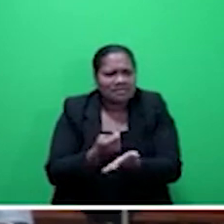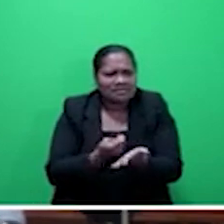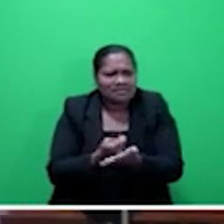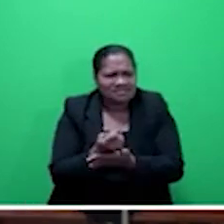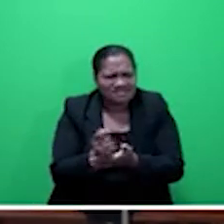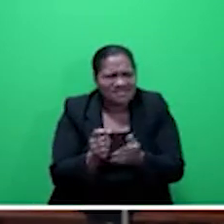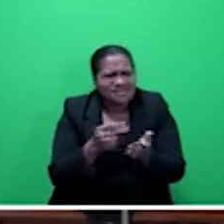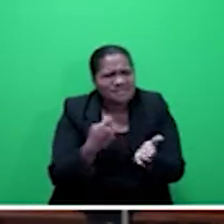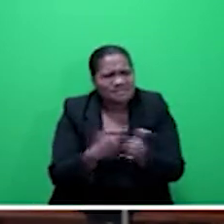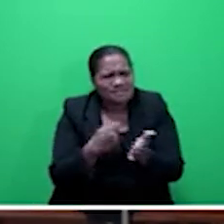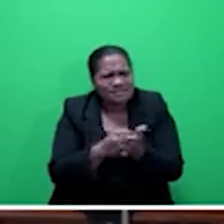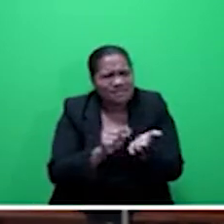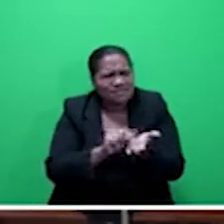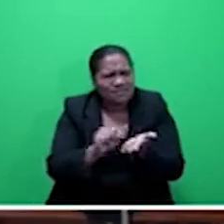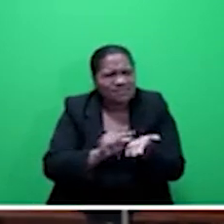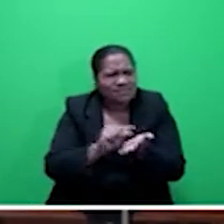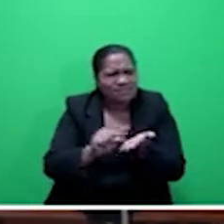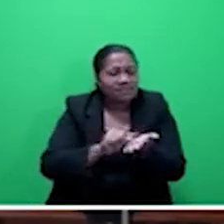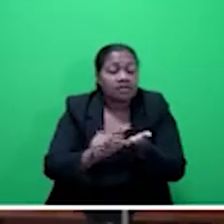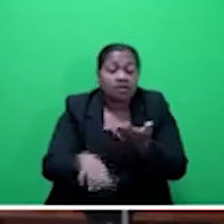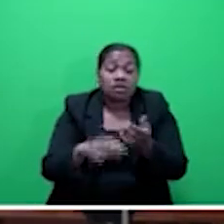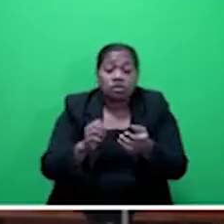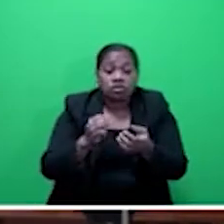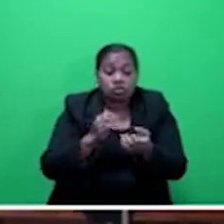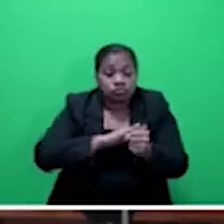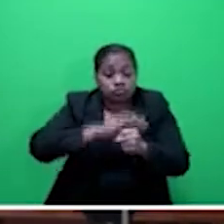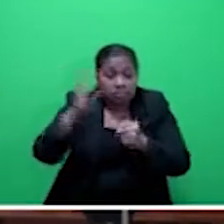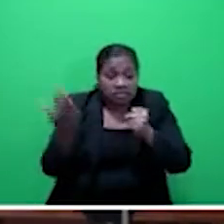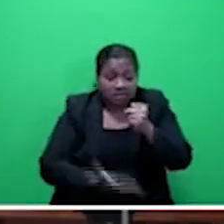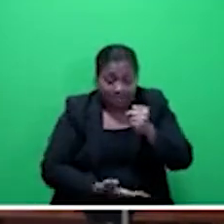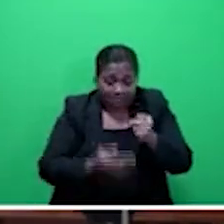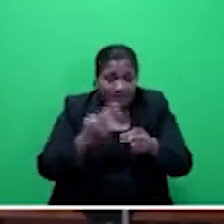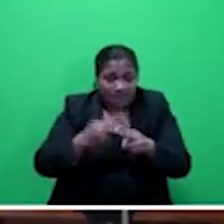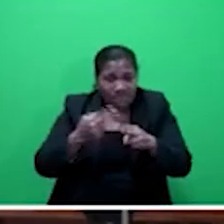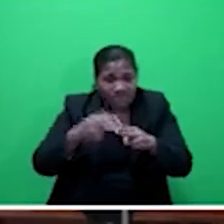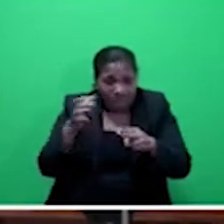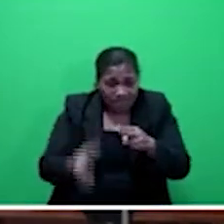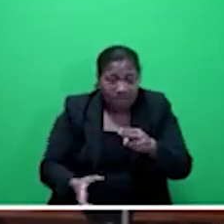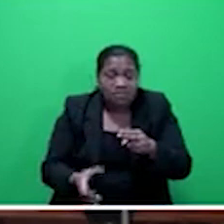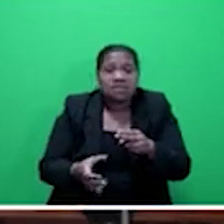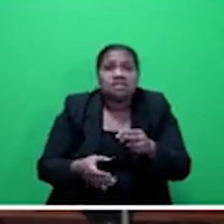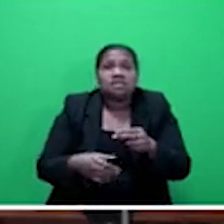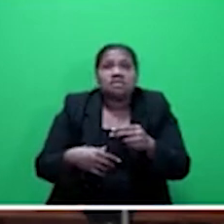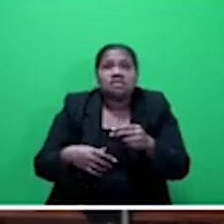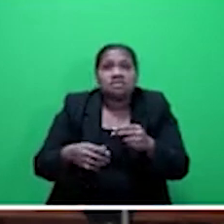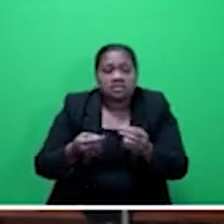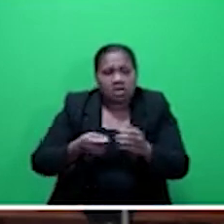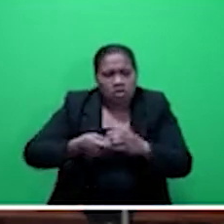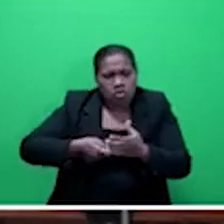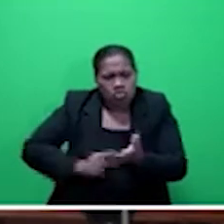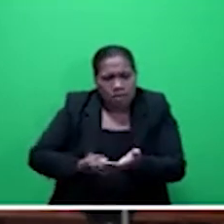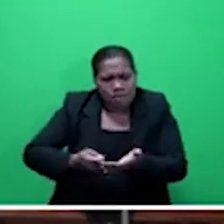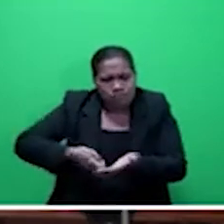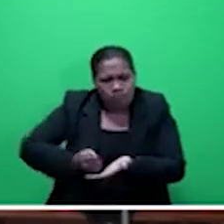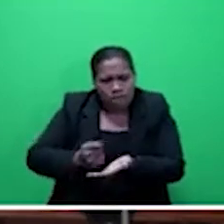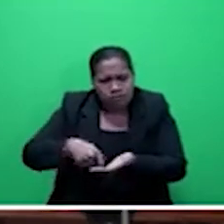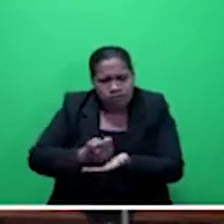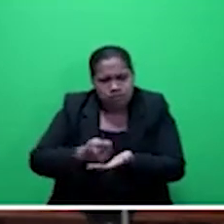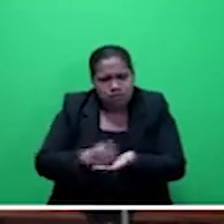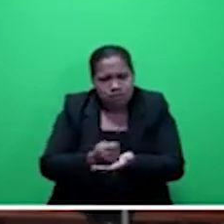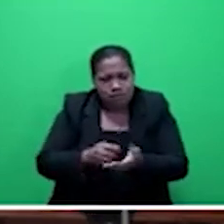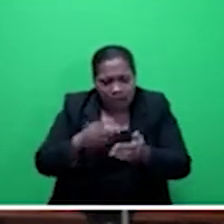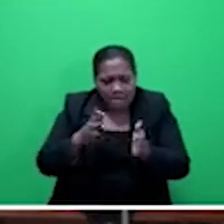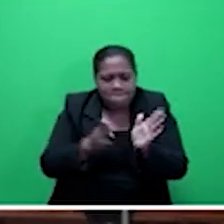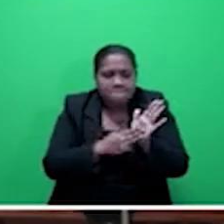with the Shoe Cane Growth Council, are paying the premiums for the shoe cane farmers. Copper millers of Fiji, or coconut millers of Fiji, as we now